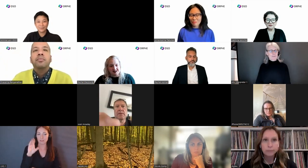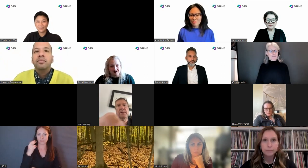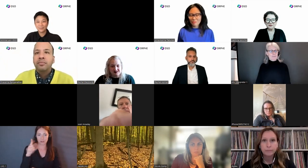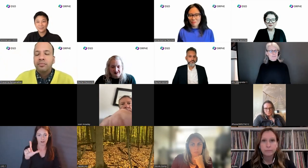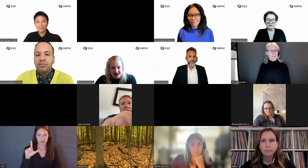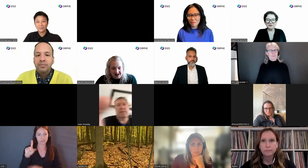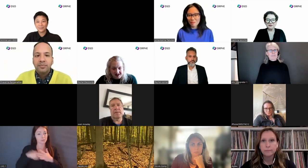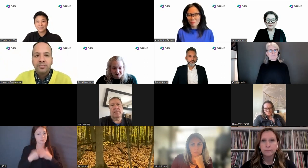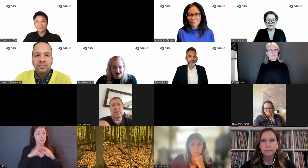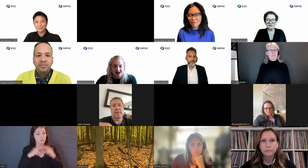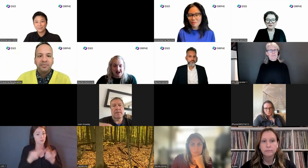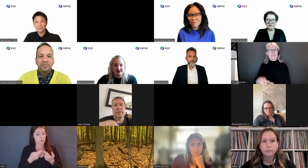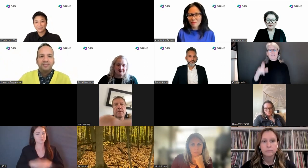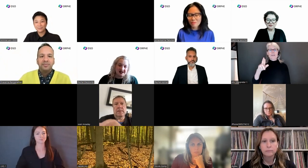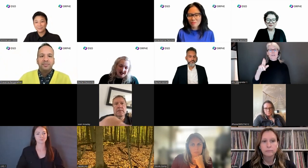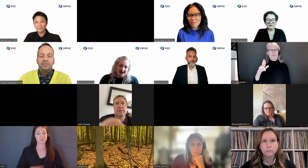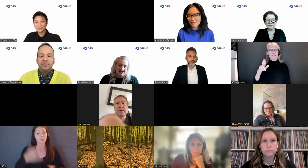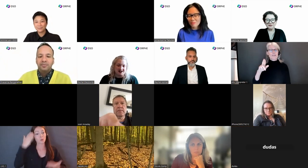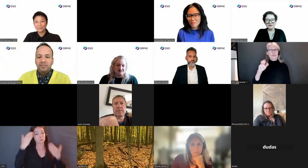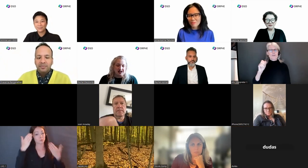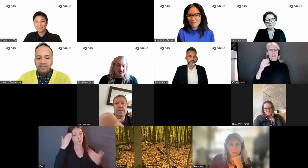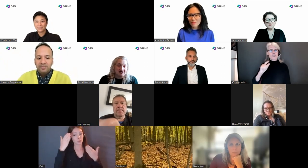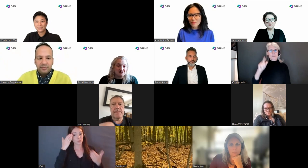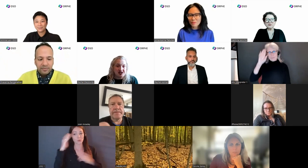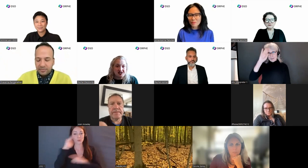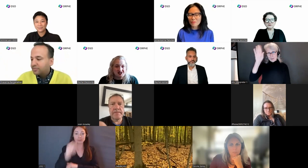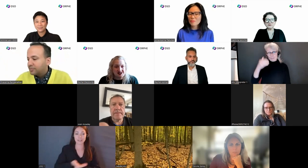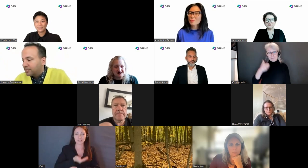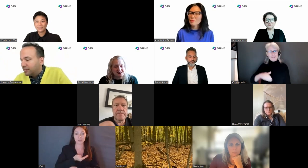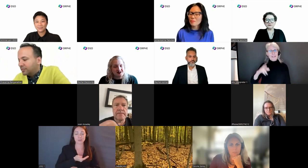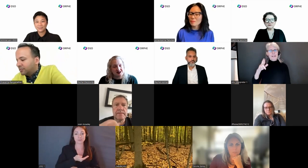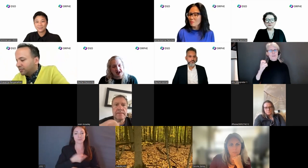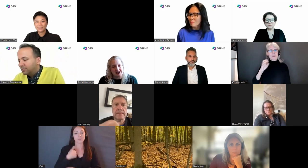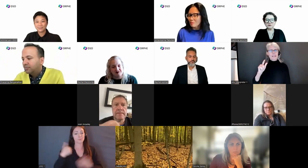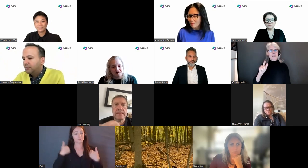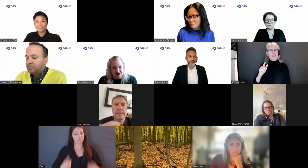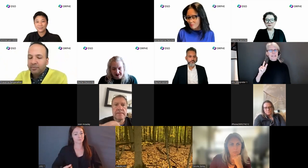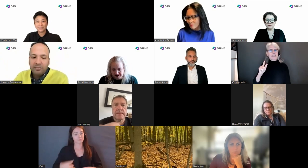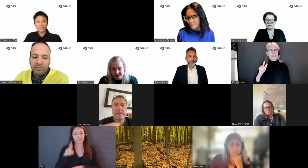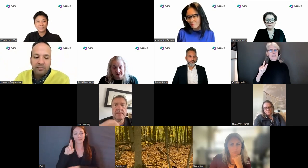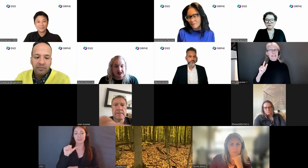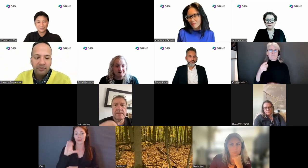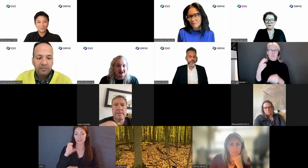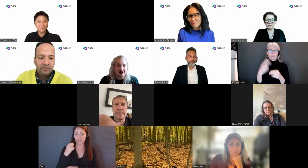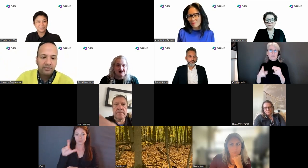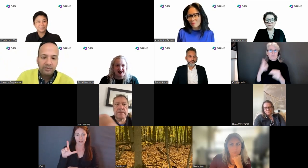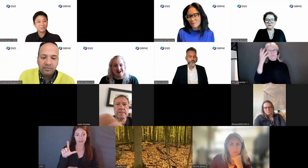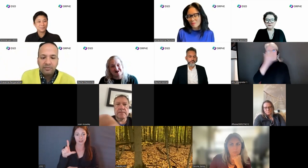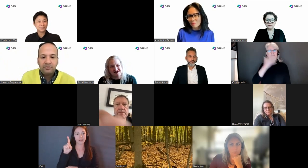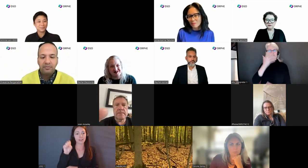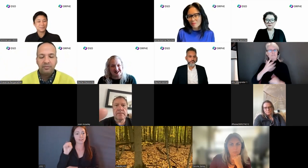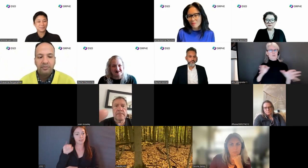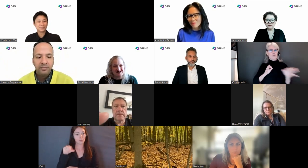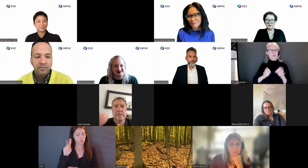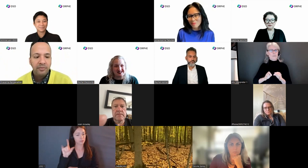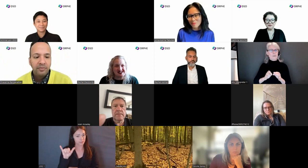Hello, everyone, and welcome. My name is Rachel. give a brief description of myself, and I'll